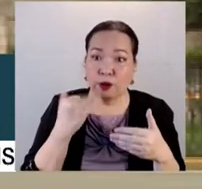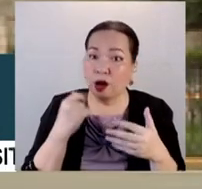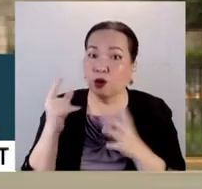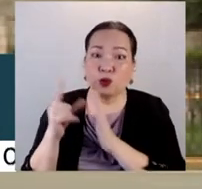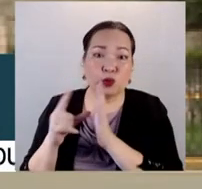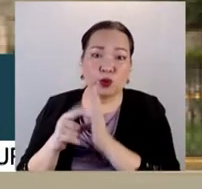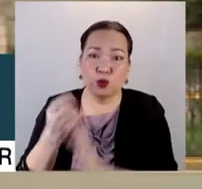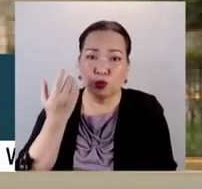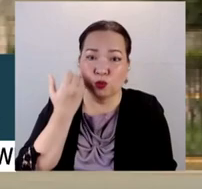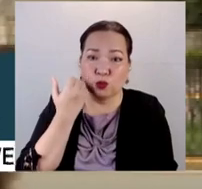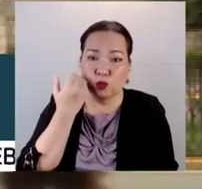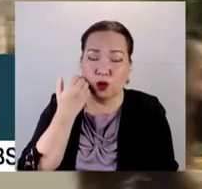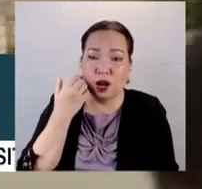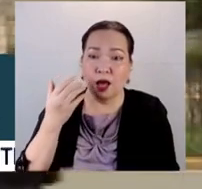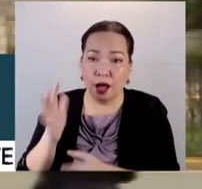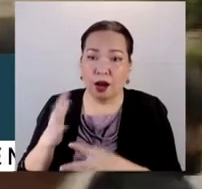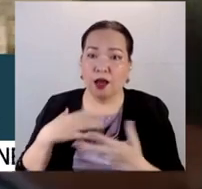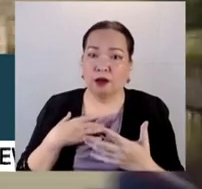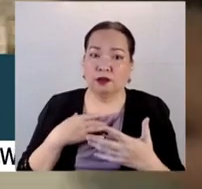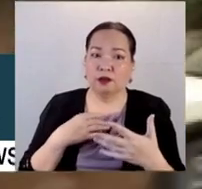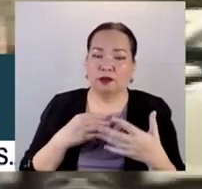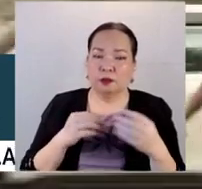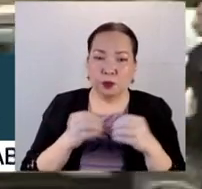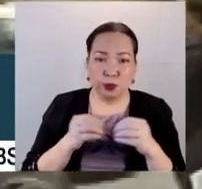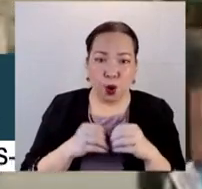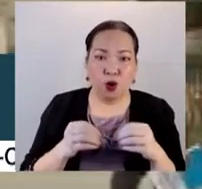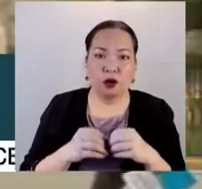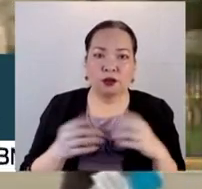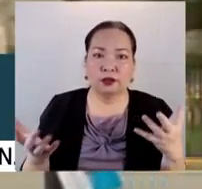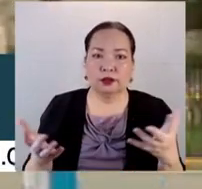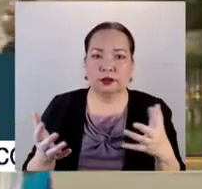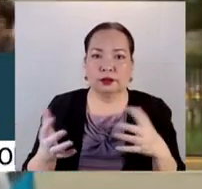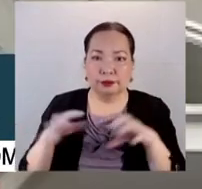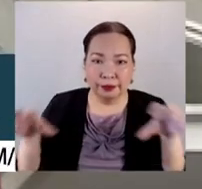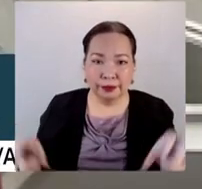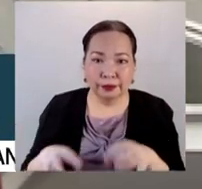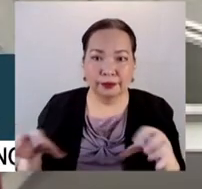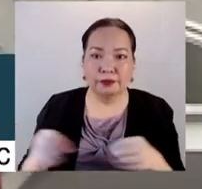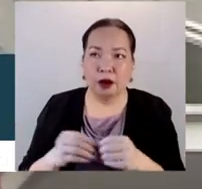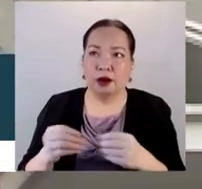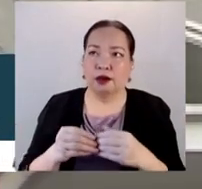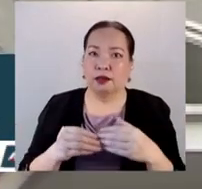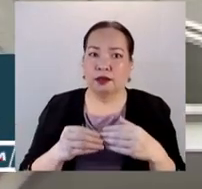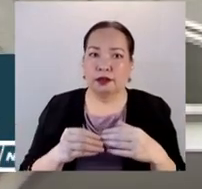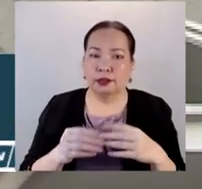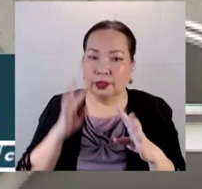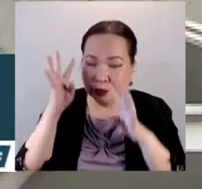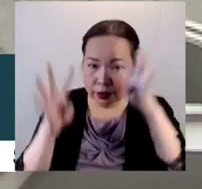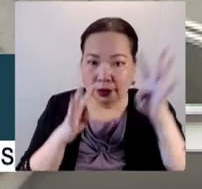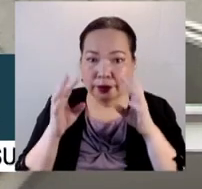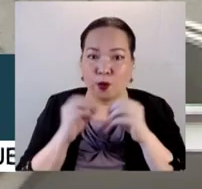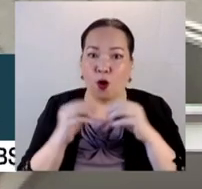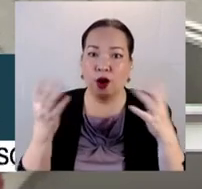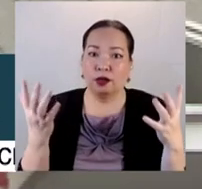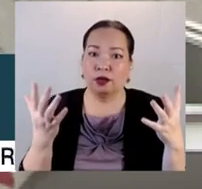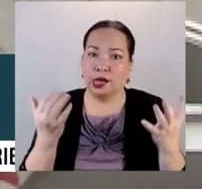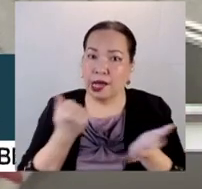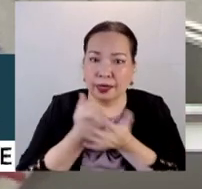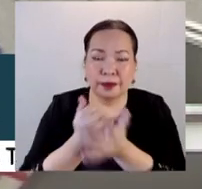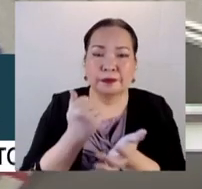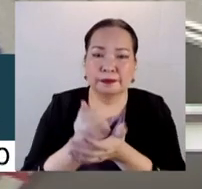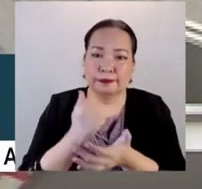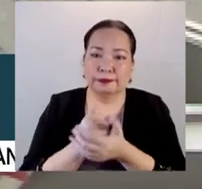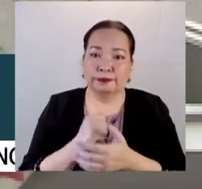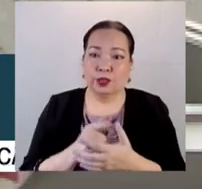legislations allowing us to do further, to move further and to act further. Ano pong ibig sabihin?